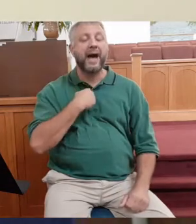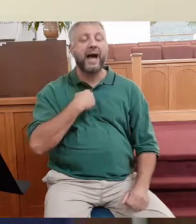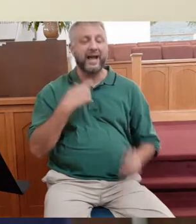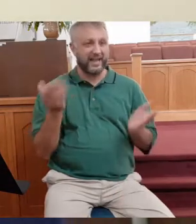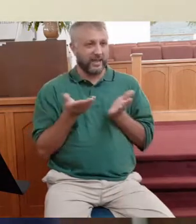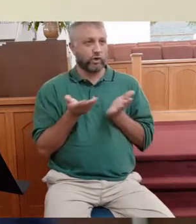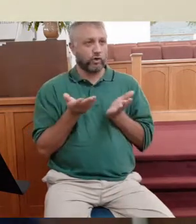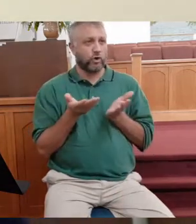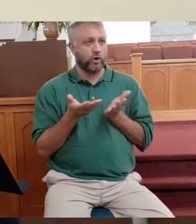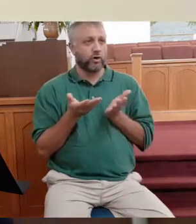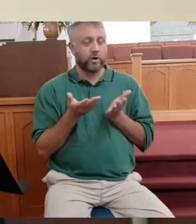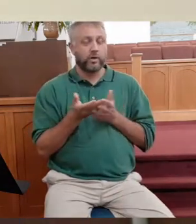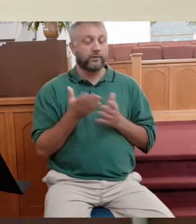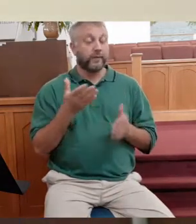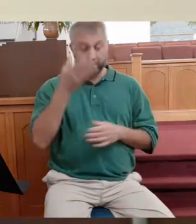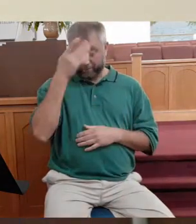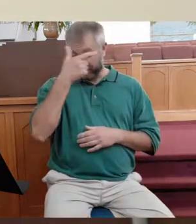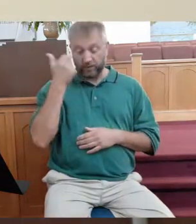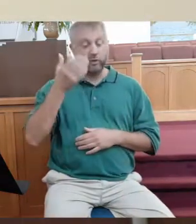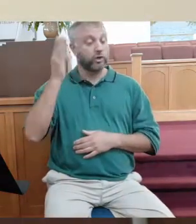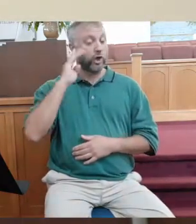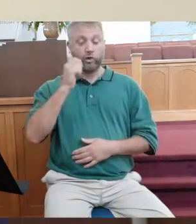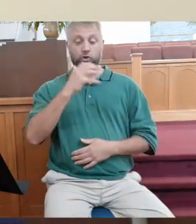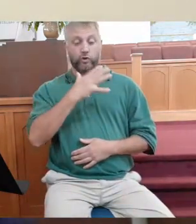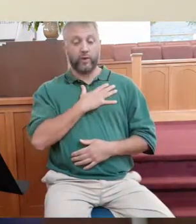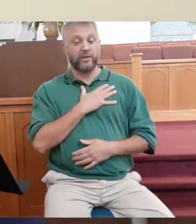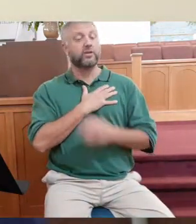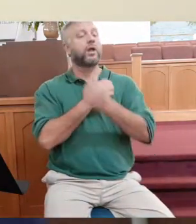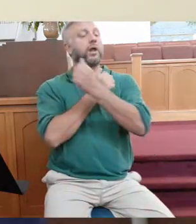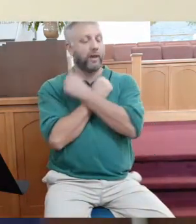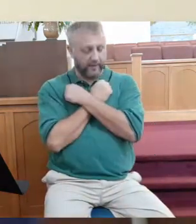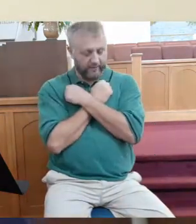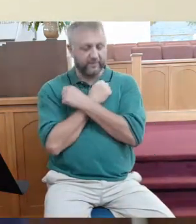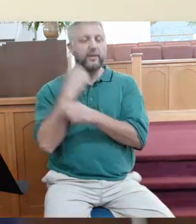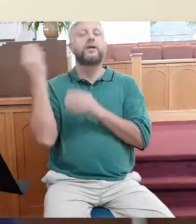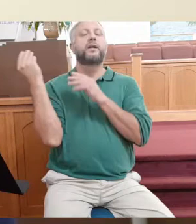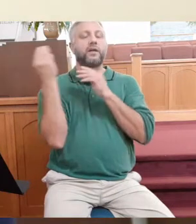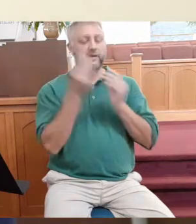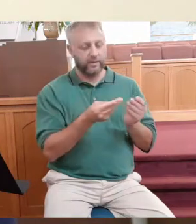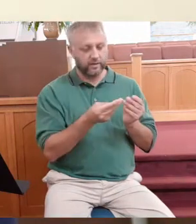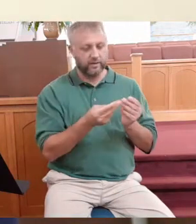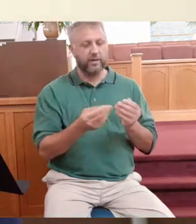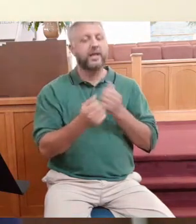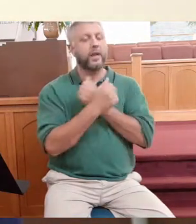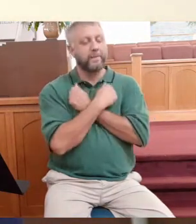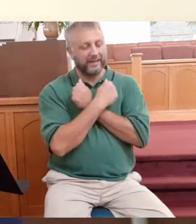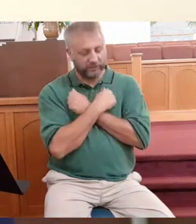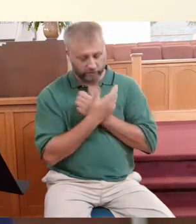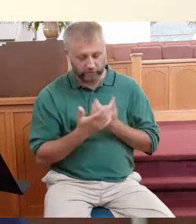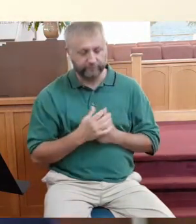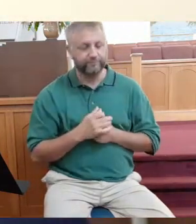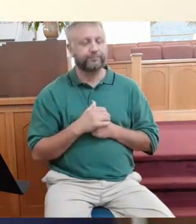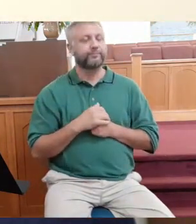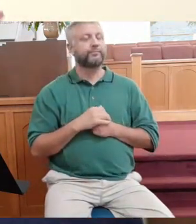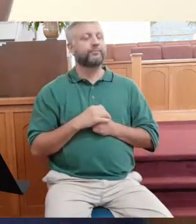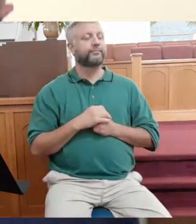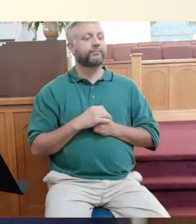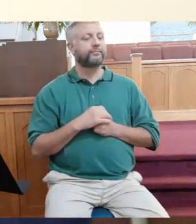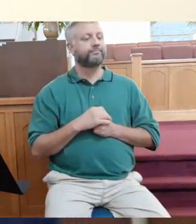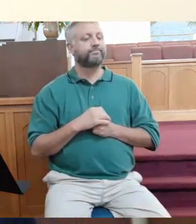Why? Because God's grace is compassionate to all. He is generous and He is compassionate. But there's also two